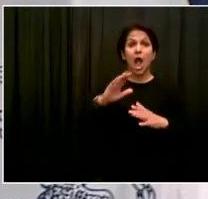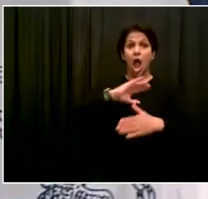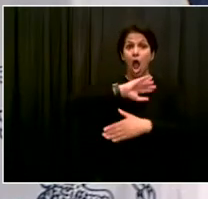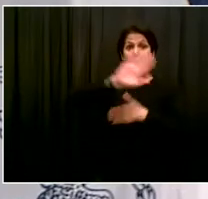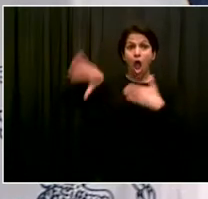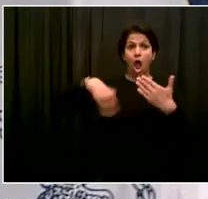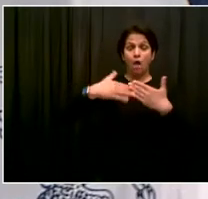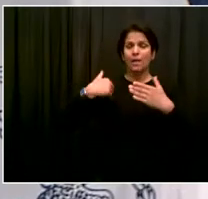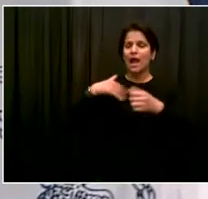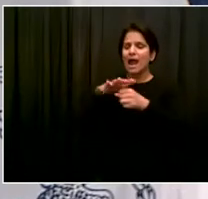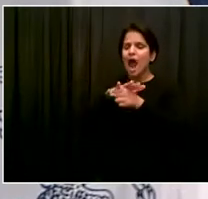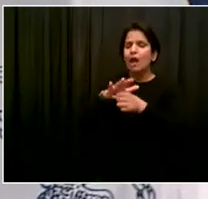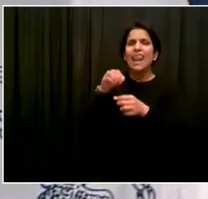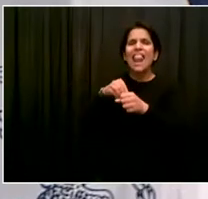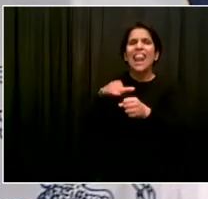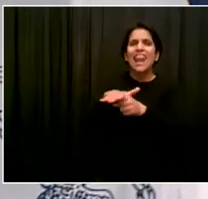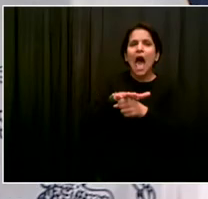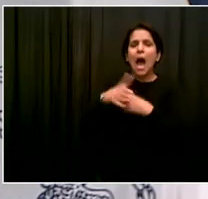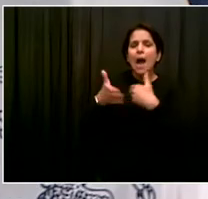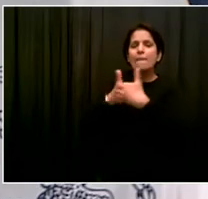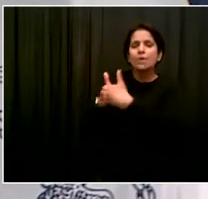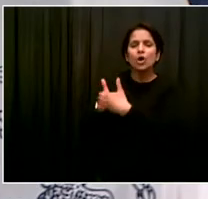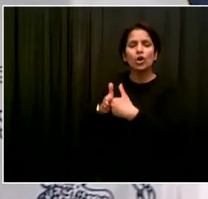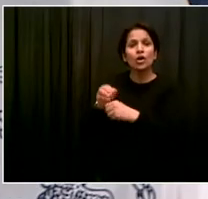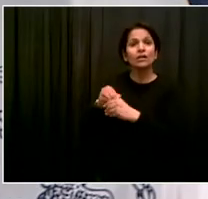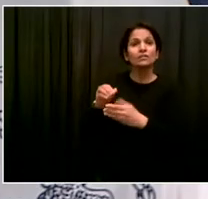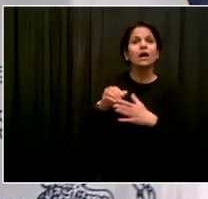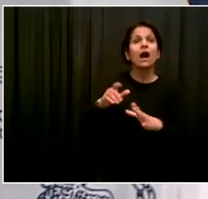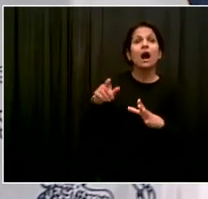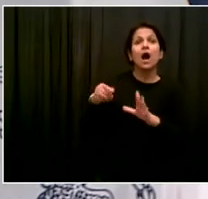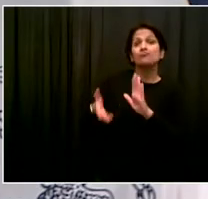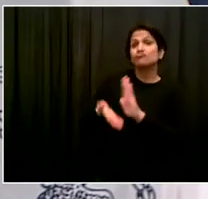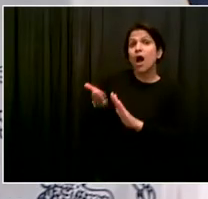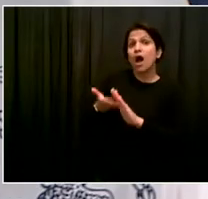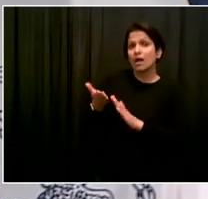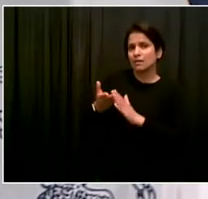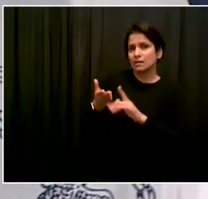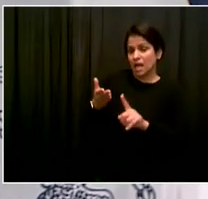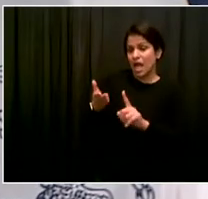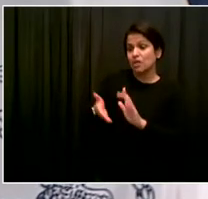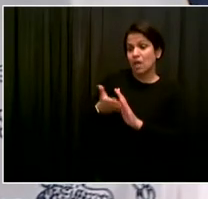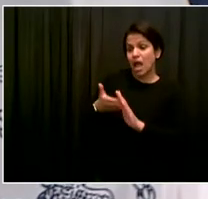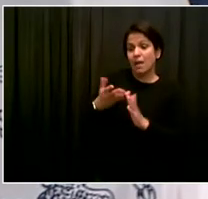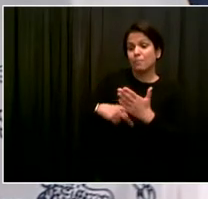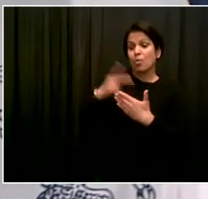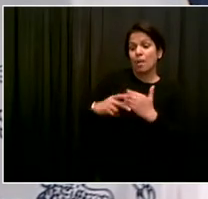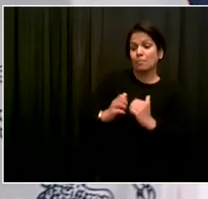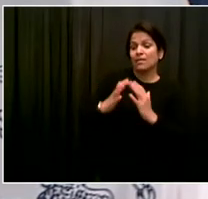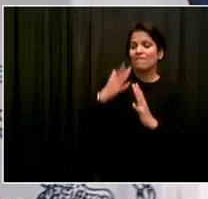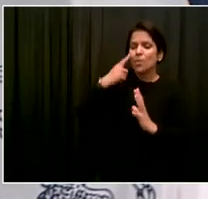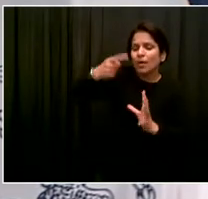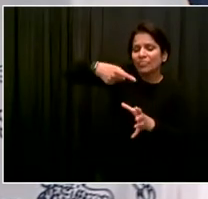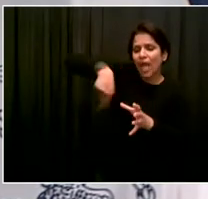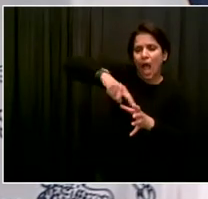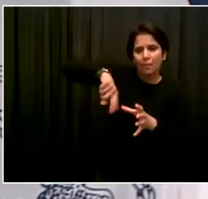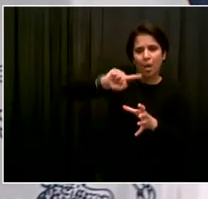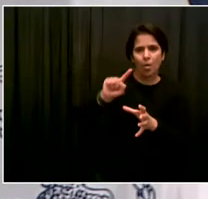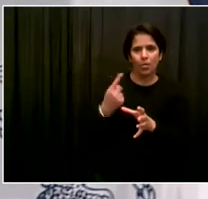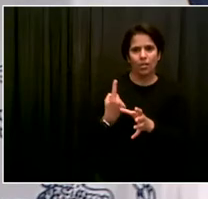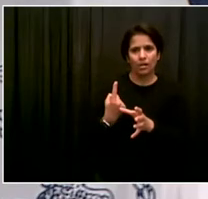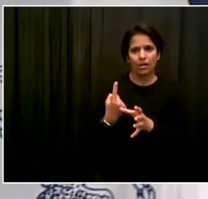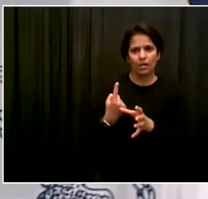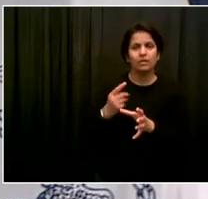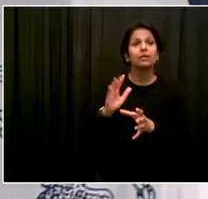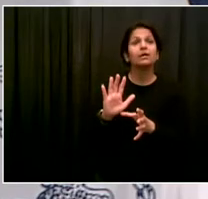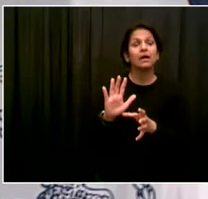buildings, opt-in specifically, so we get a sense of how much demand there is. We want to really